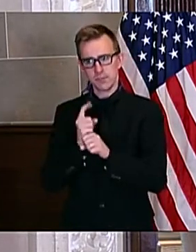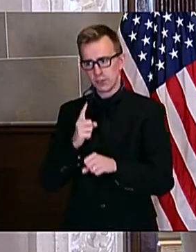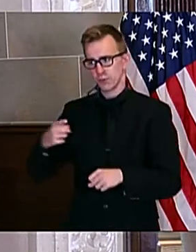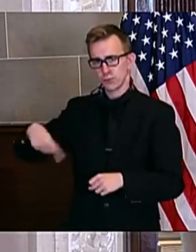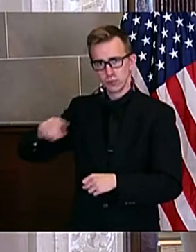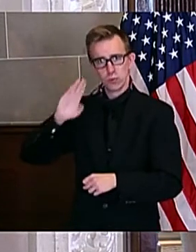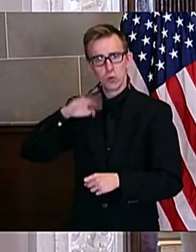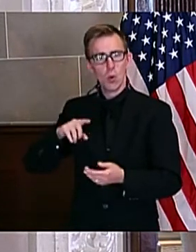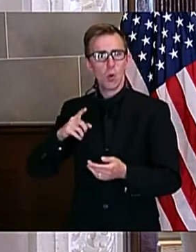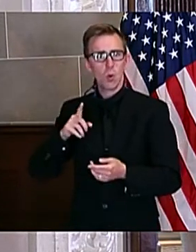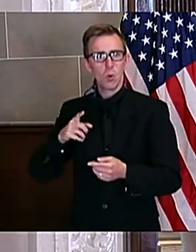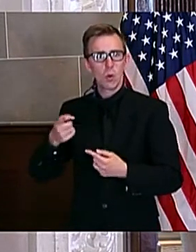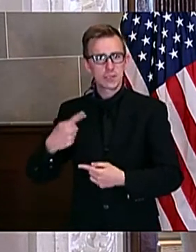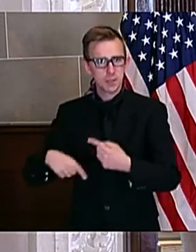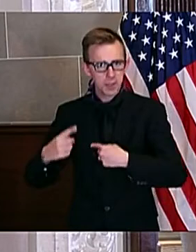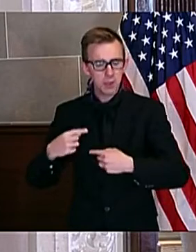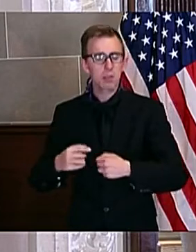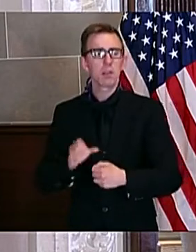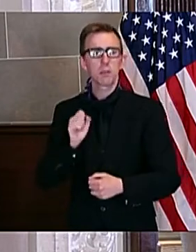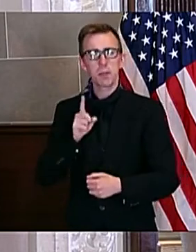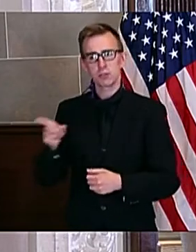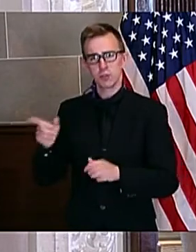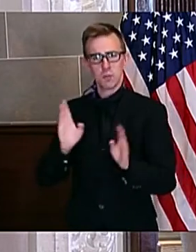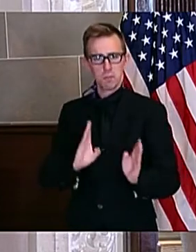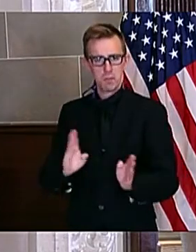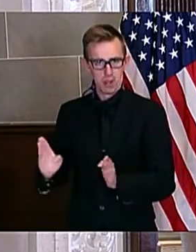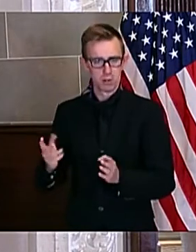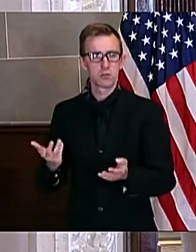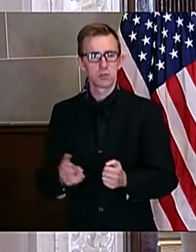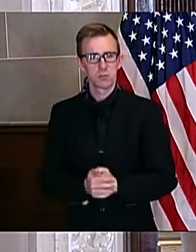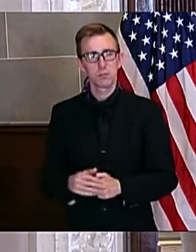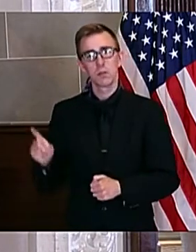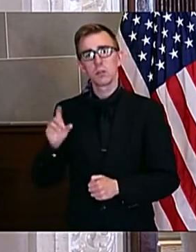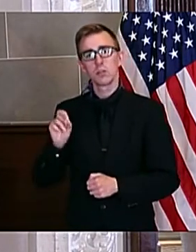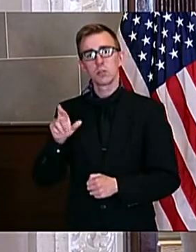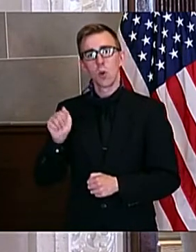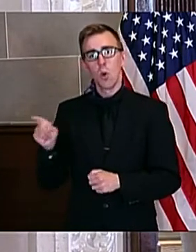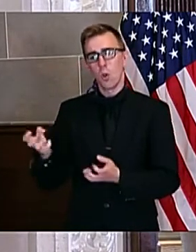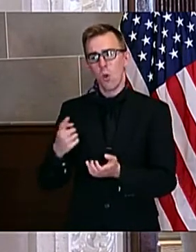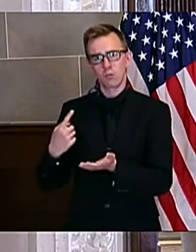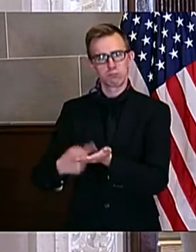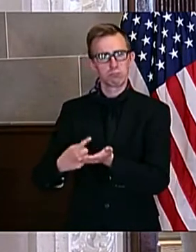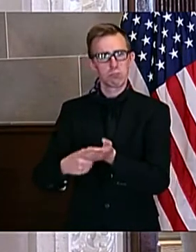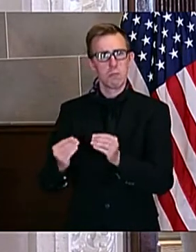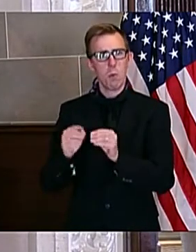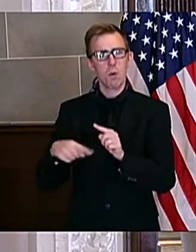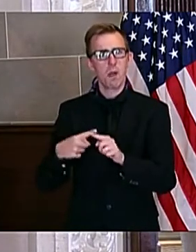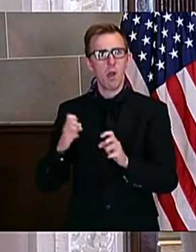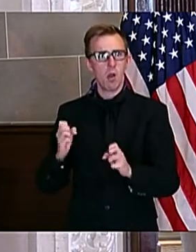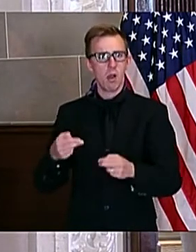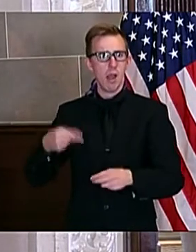coming and that they would make sure that they could make those prepared. So with that, Zora, you want to talk on the higher education side of it?